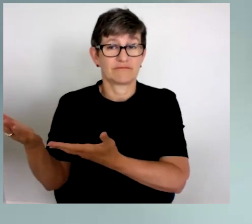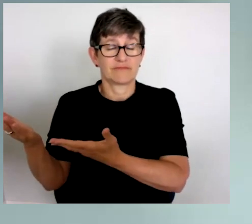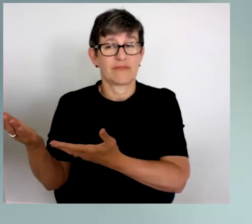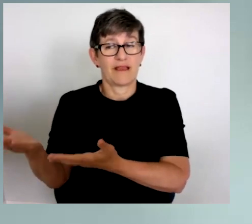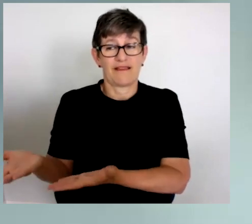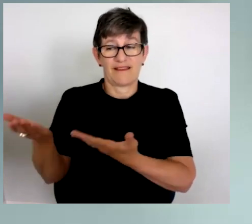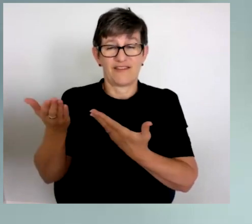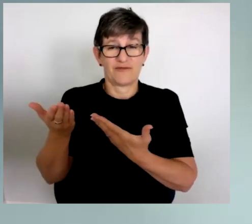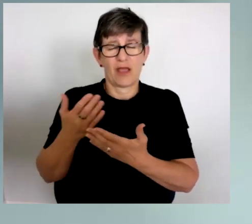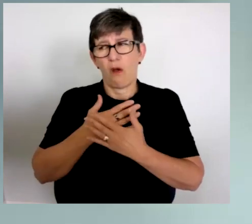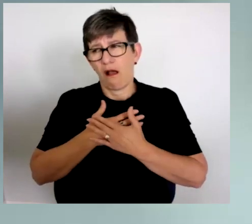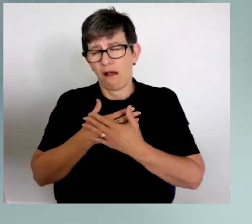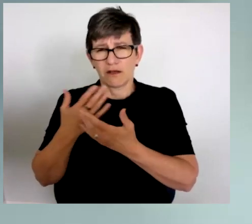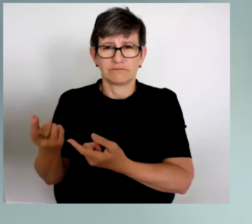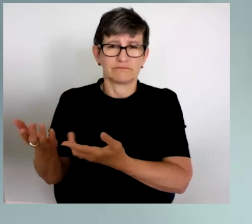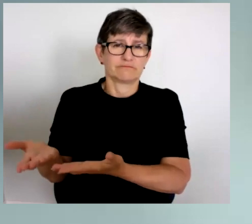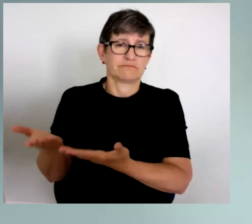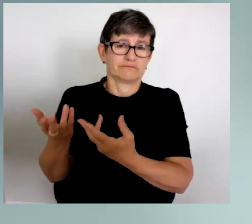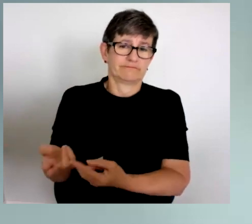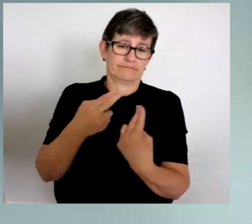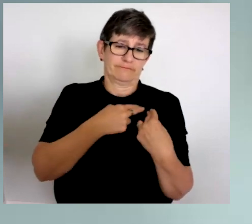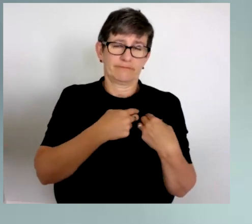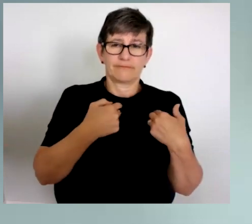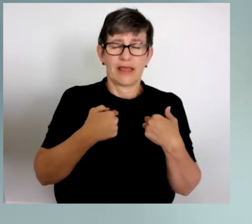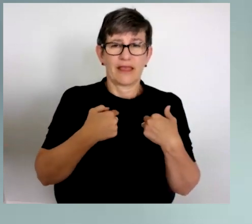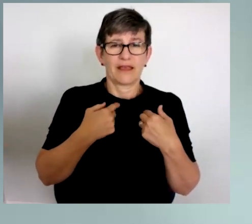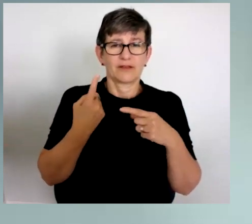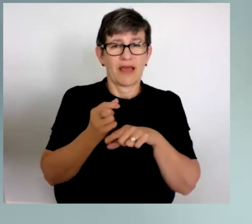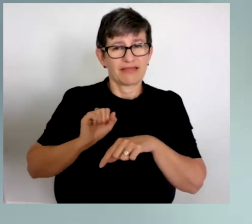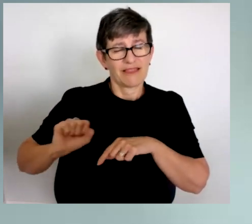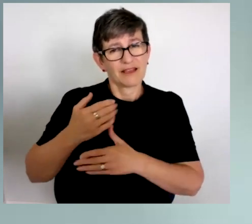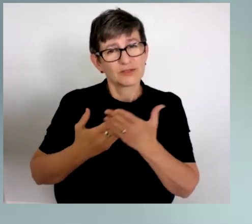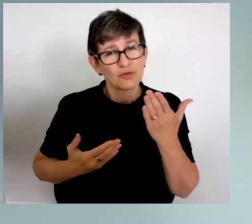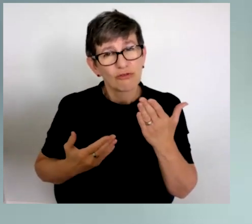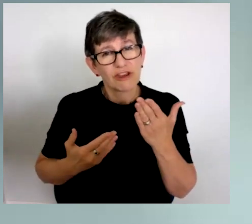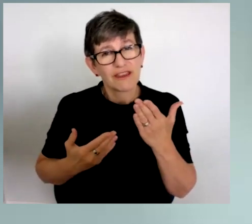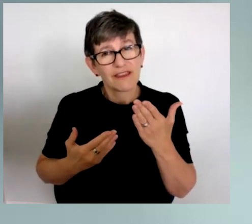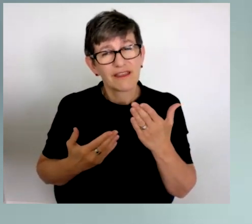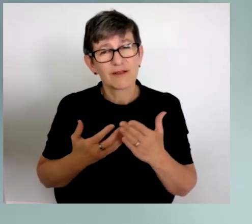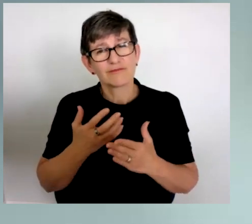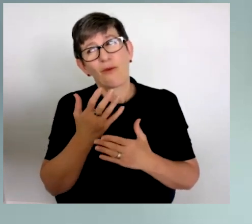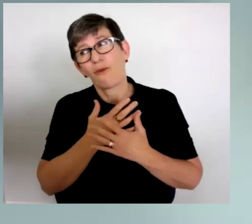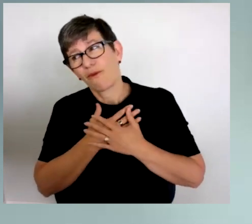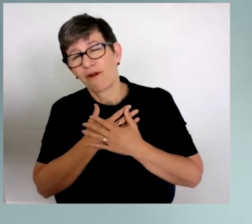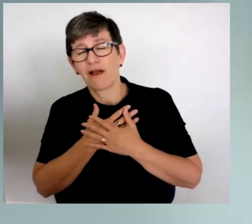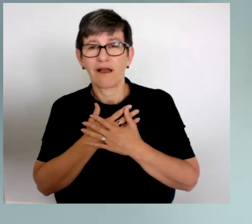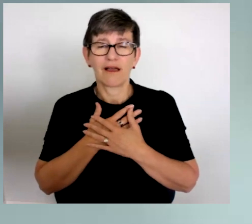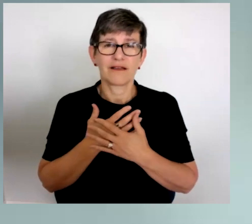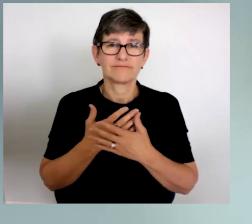the really huge honour and privilege of providing a voice for someone else and sharing their story in the way that